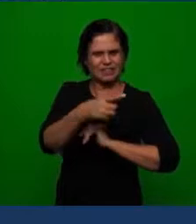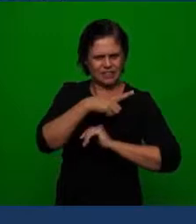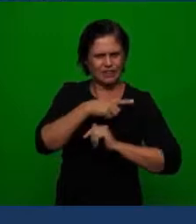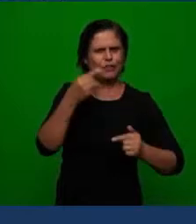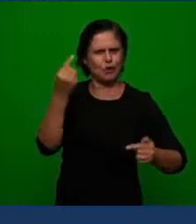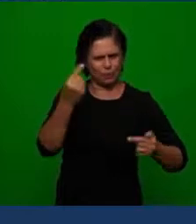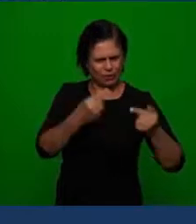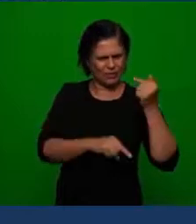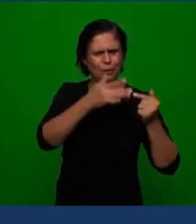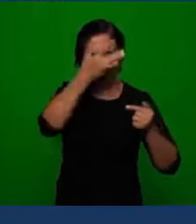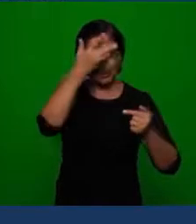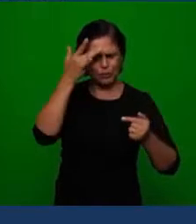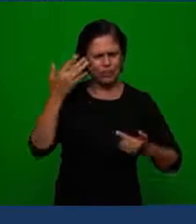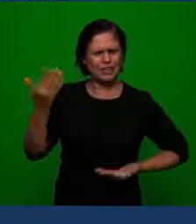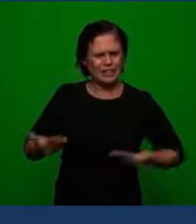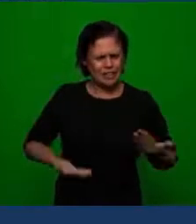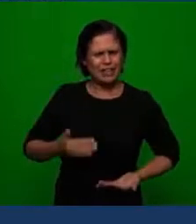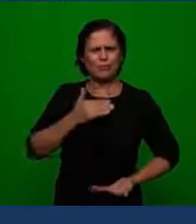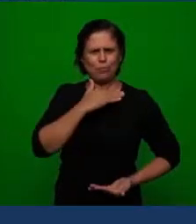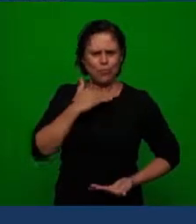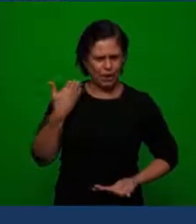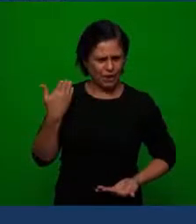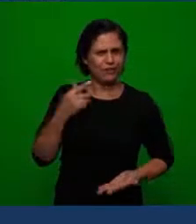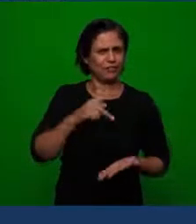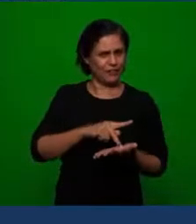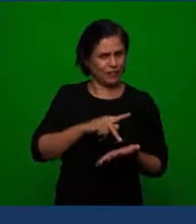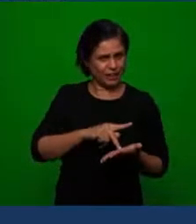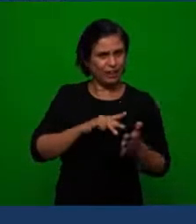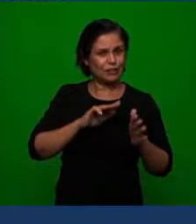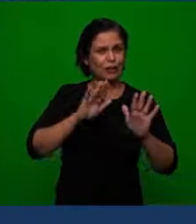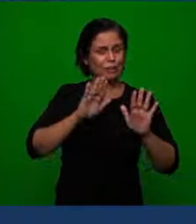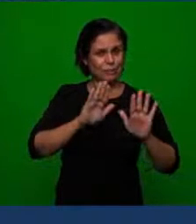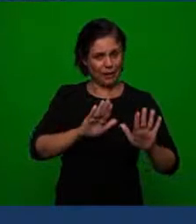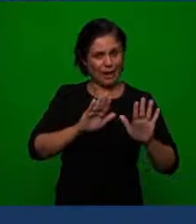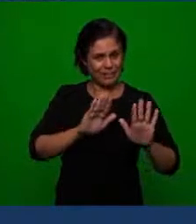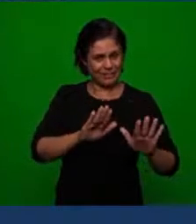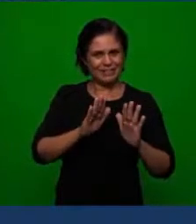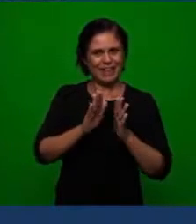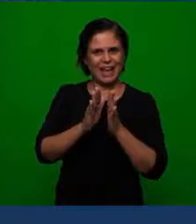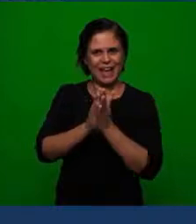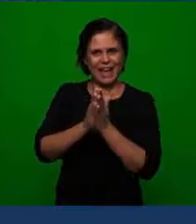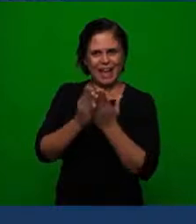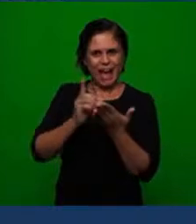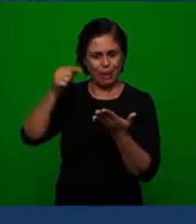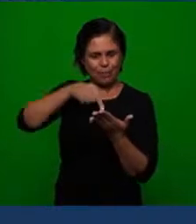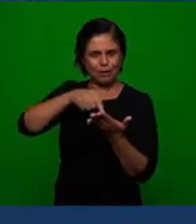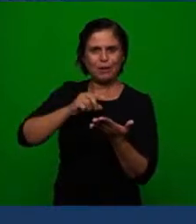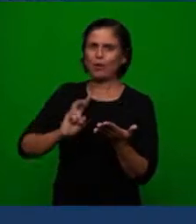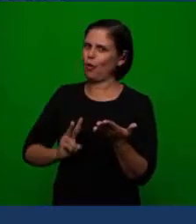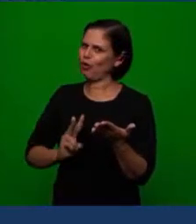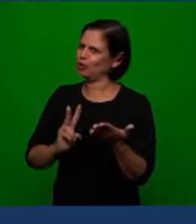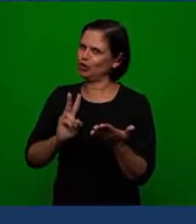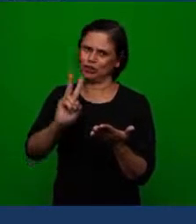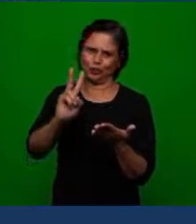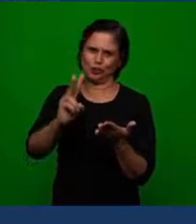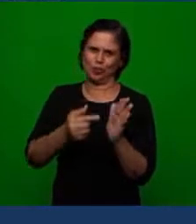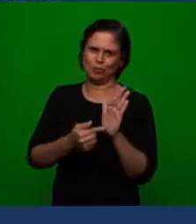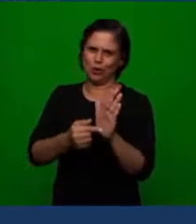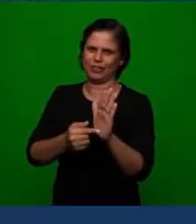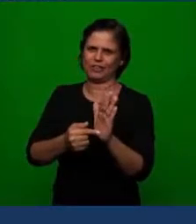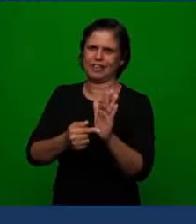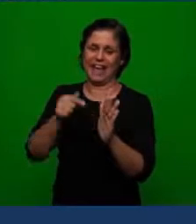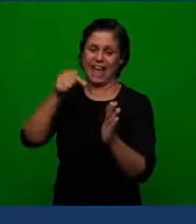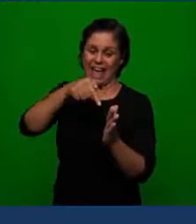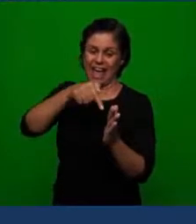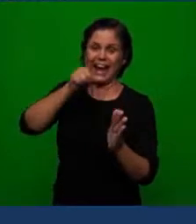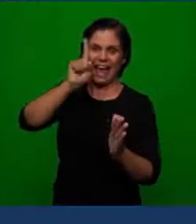of all the opposition and death that was suffered by the church the word prevailed as basis